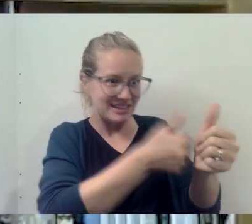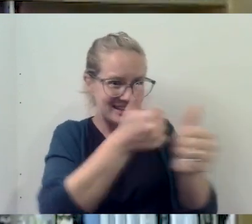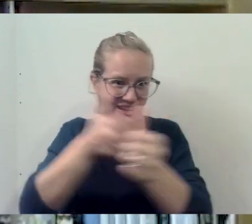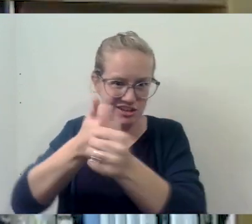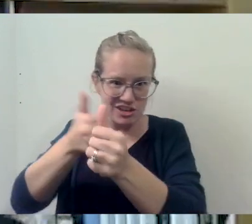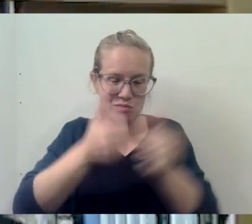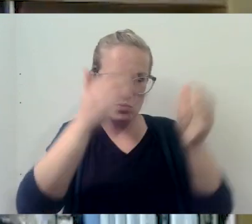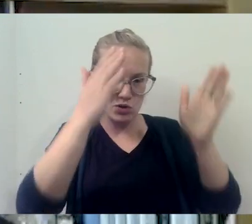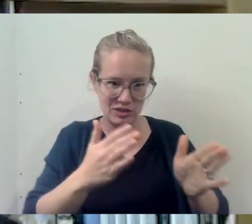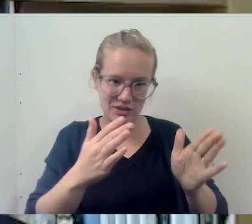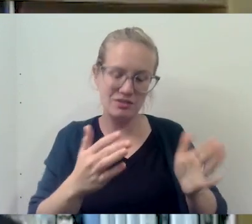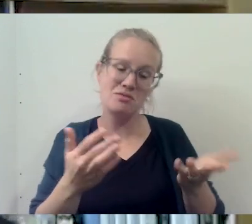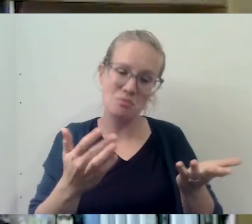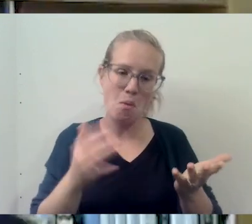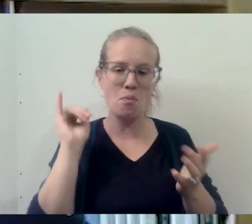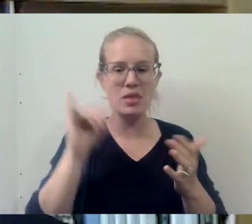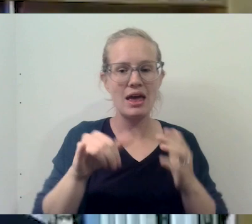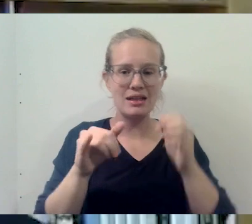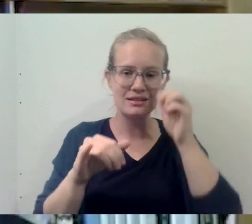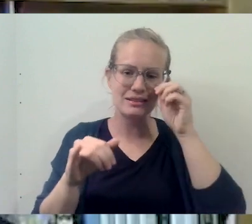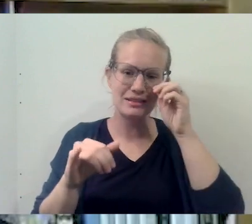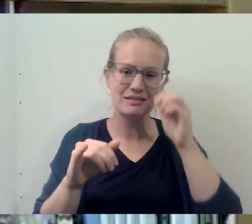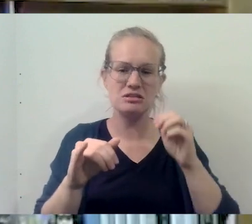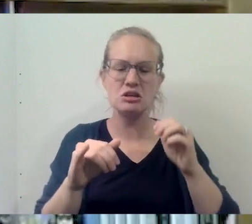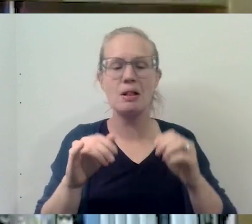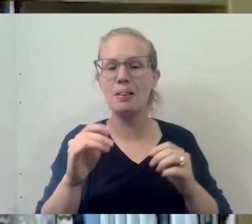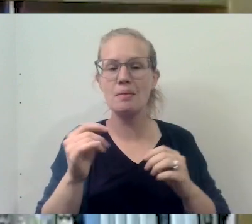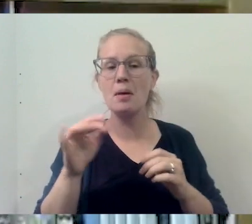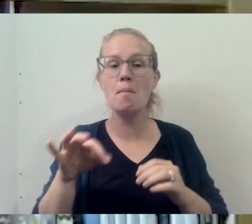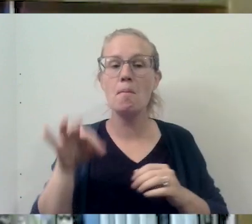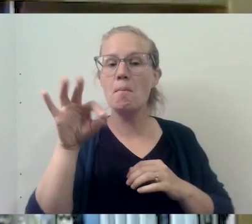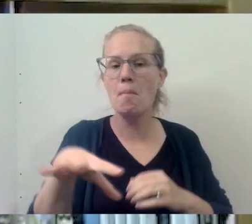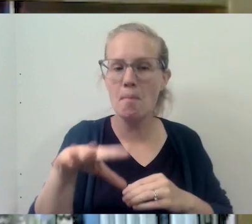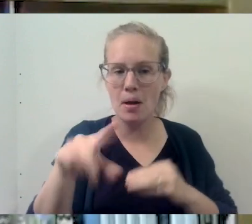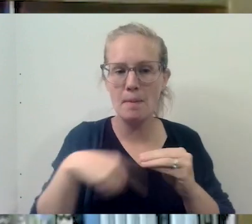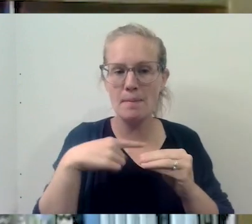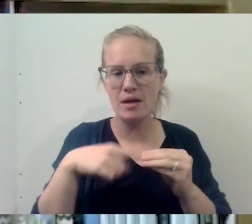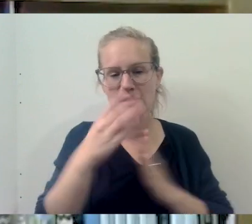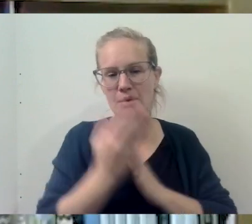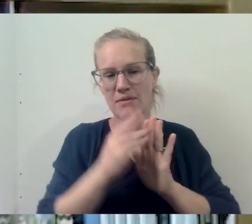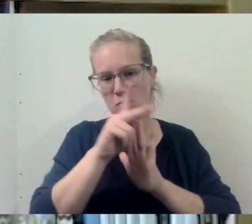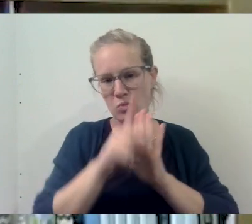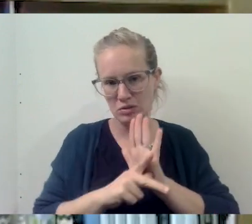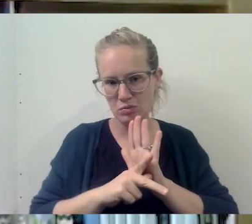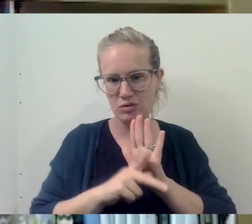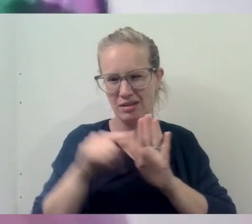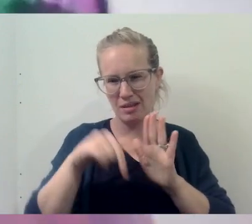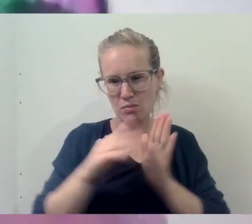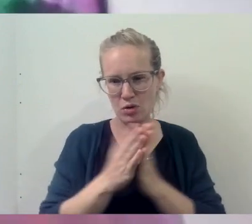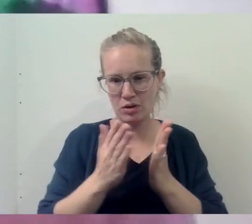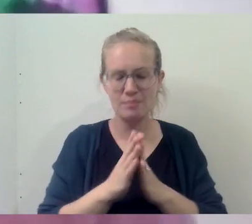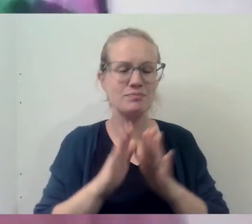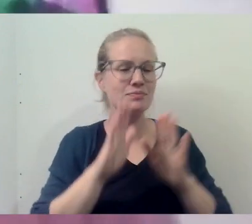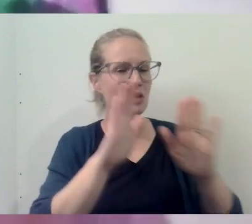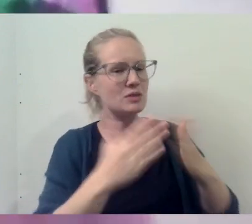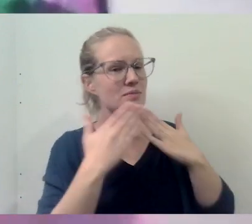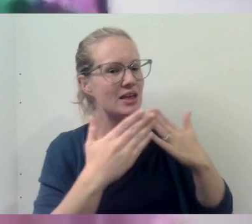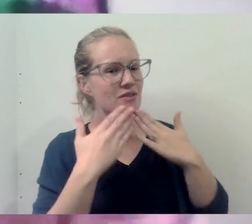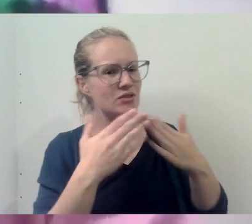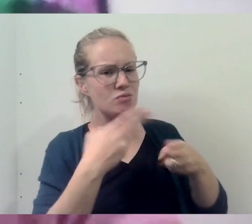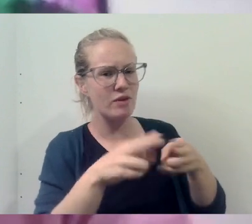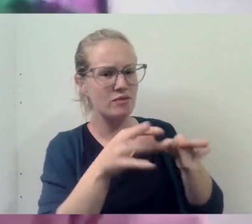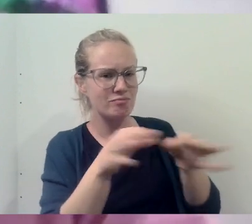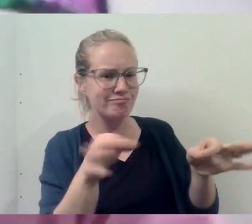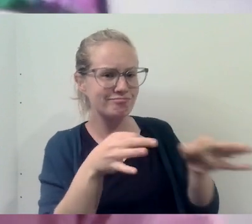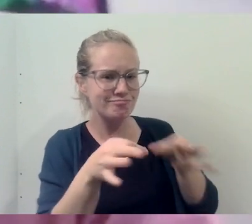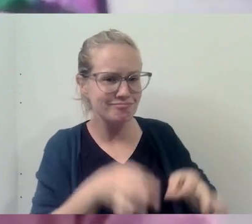of Jesus in all. So that's it. This just gives you a flavor, I think, of some of these principles. Excellent. Thank you for the brief overview.